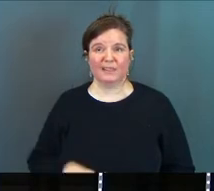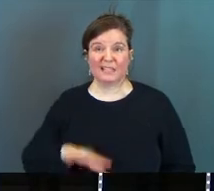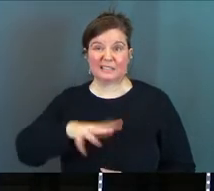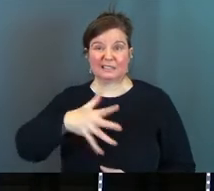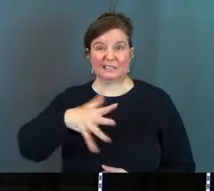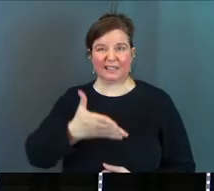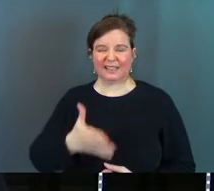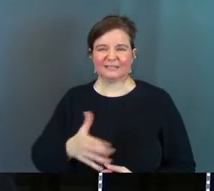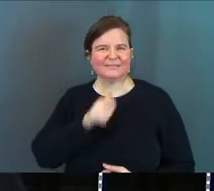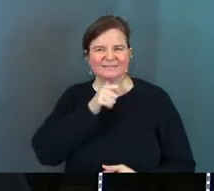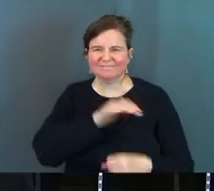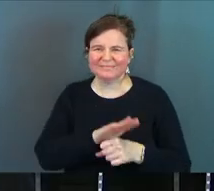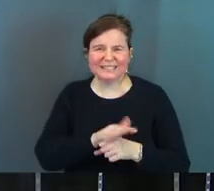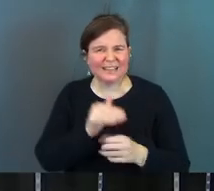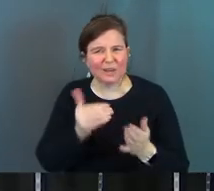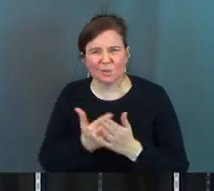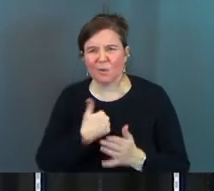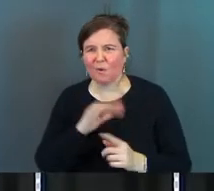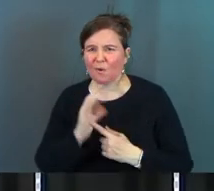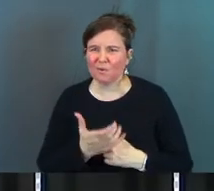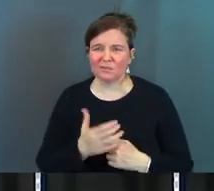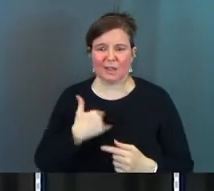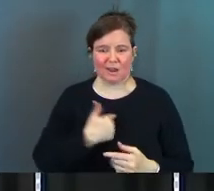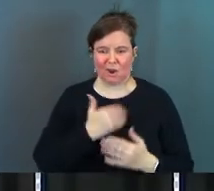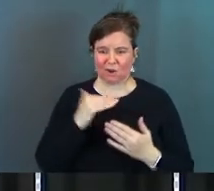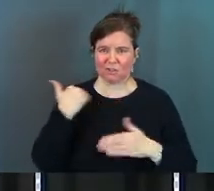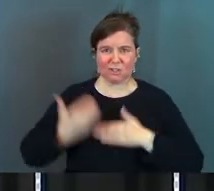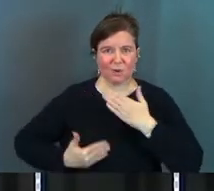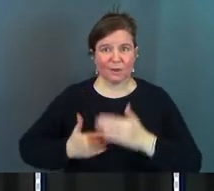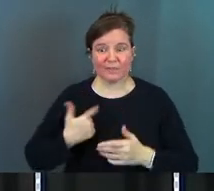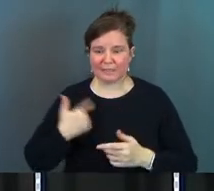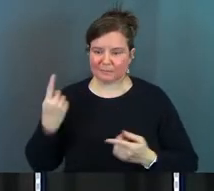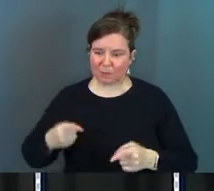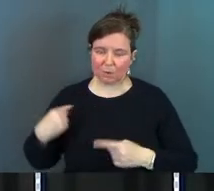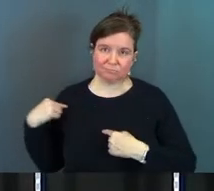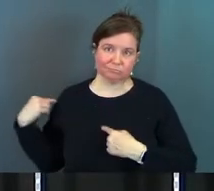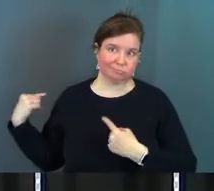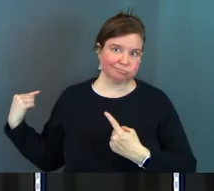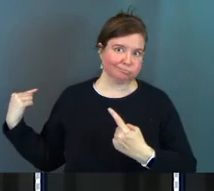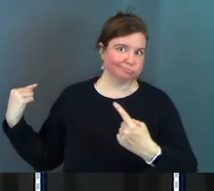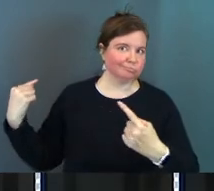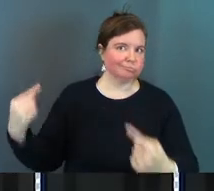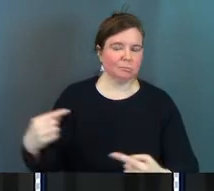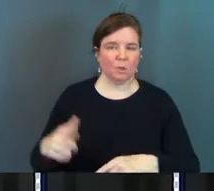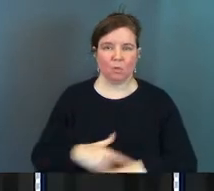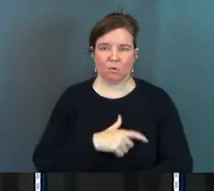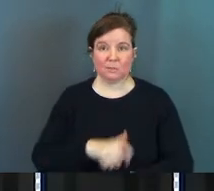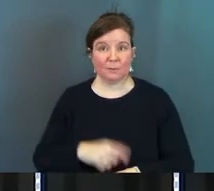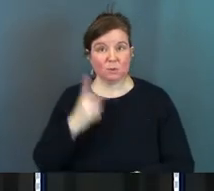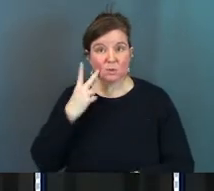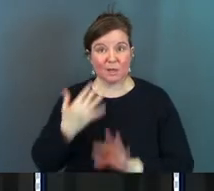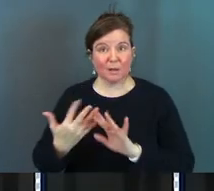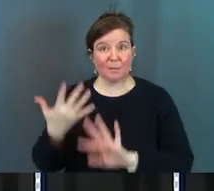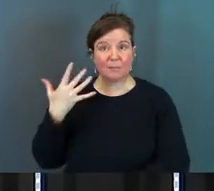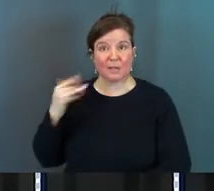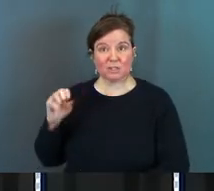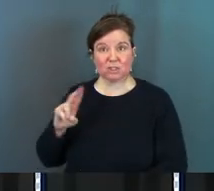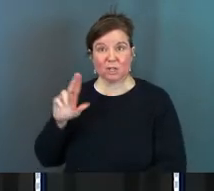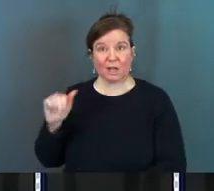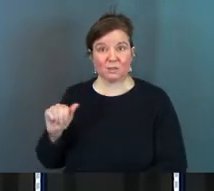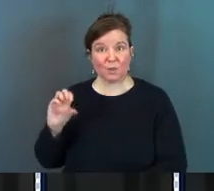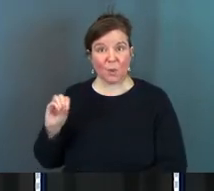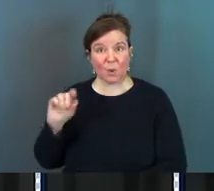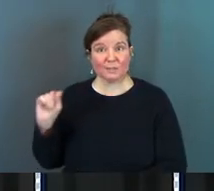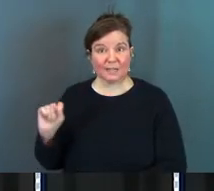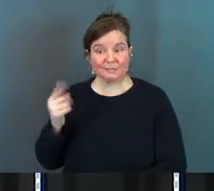lukewarm thing this is not new to our culture and our generation it's been going on a long time you see it back in Joshua in the Old